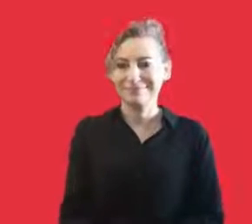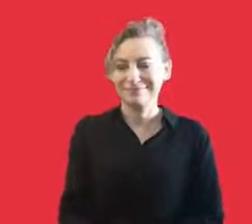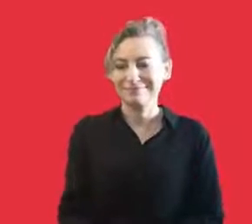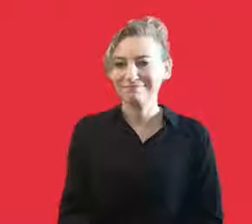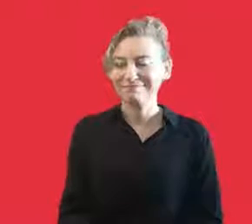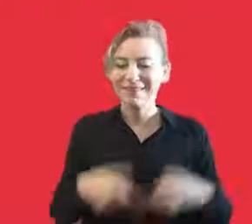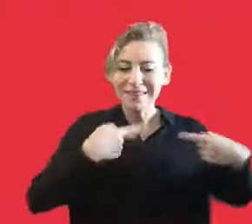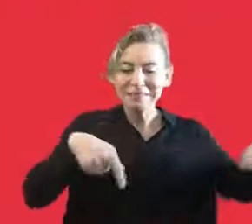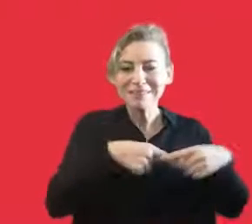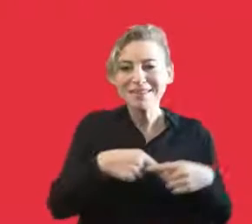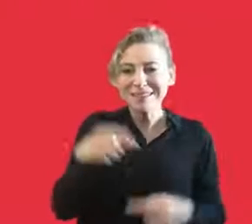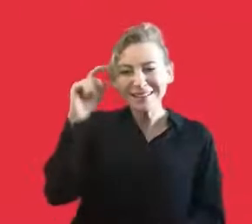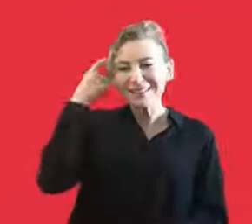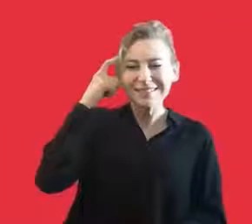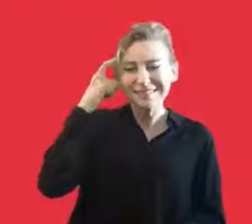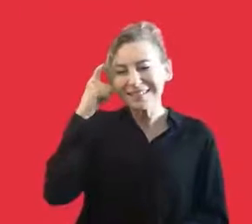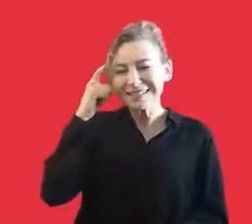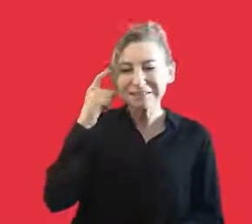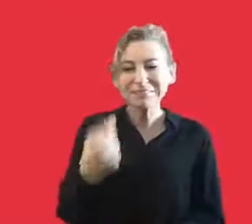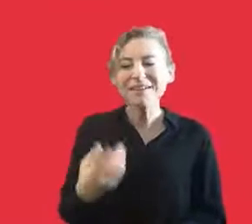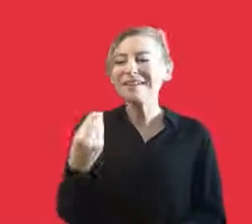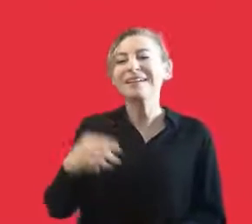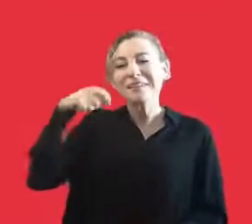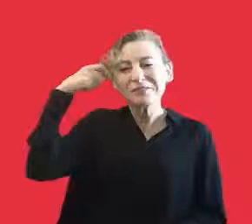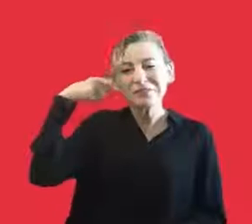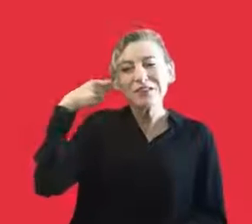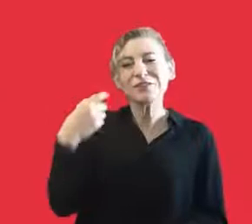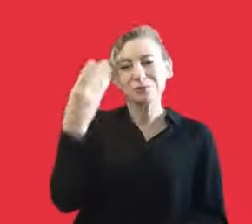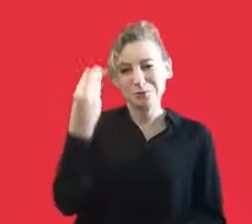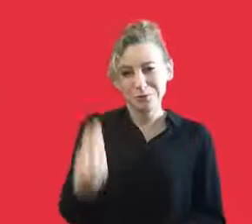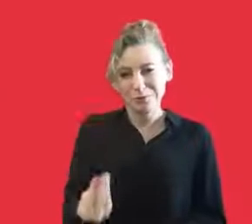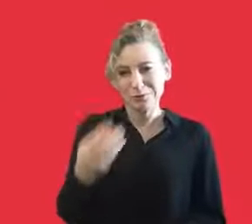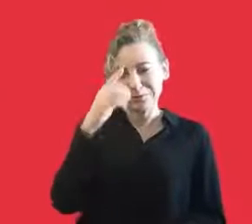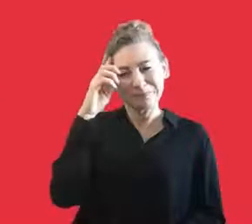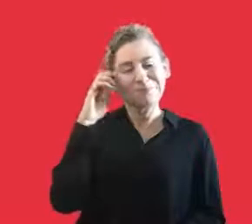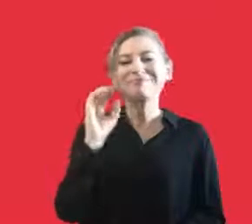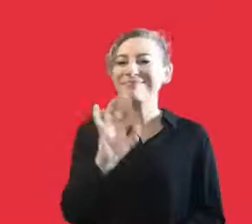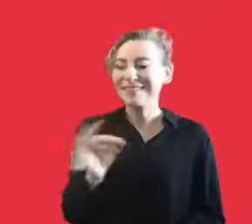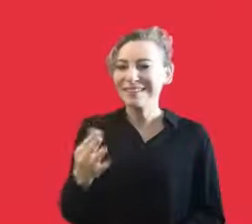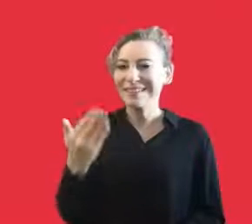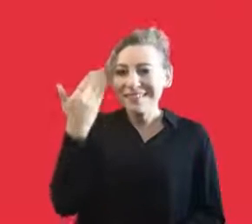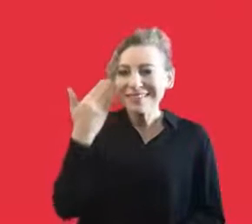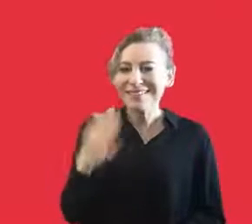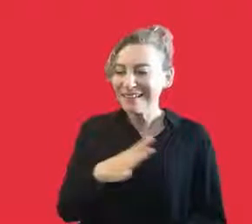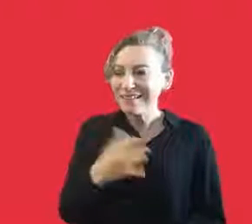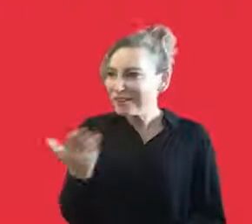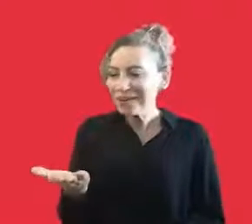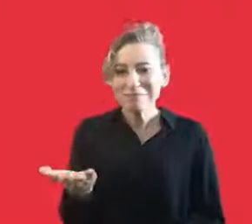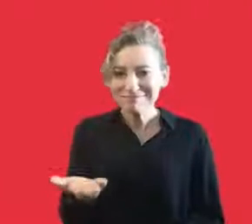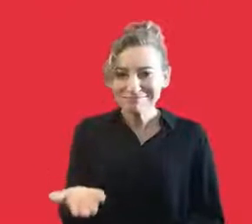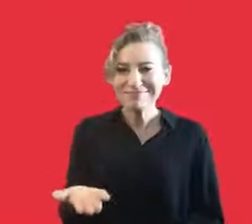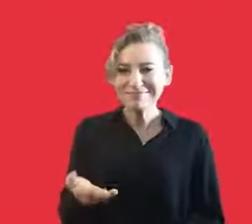A lot of people had the opportunity to know us. There was the Metro video. I don't know whether you